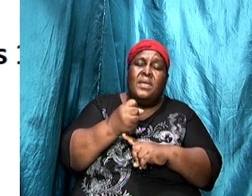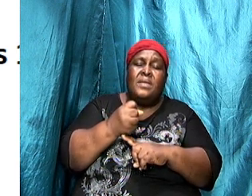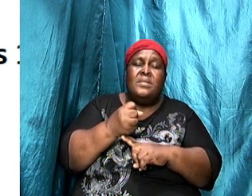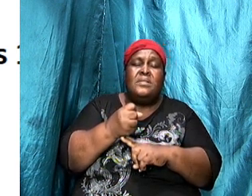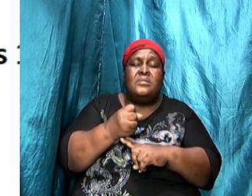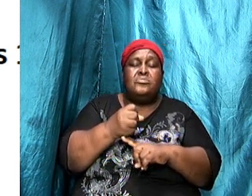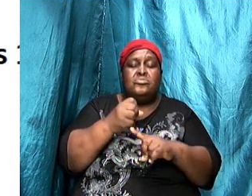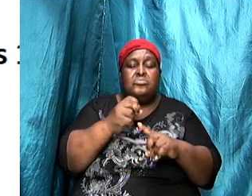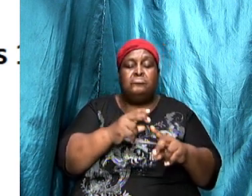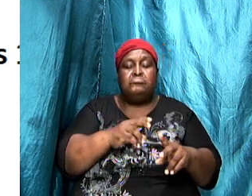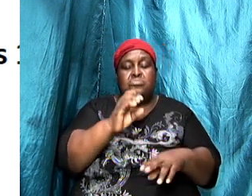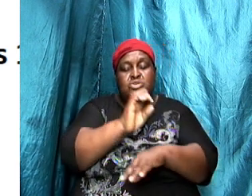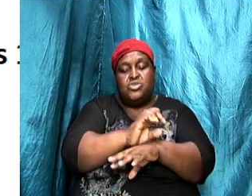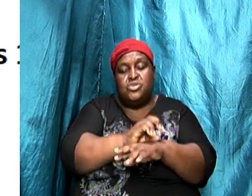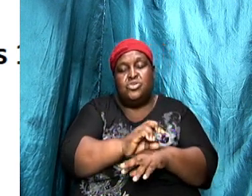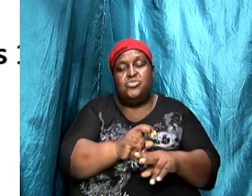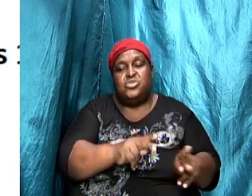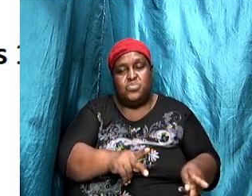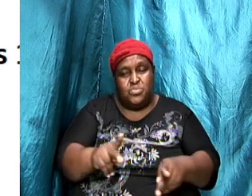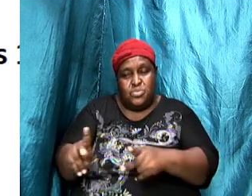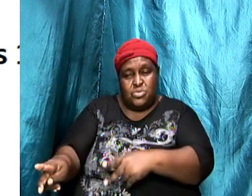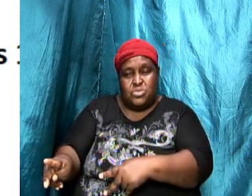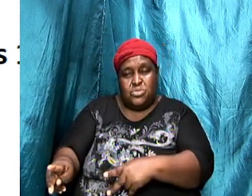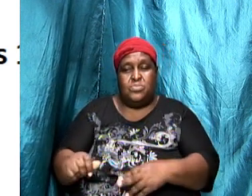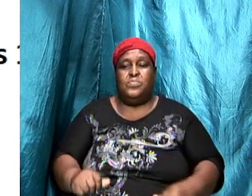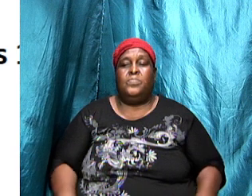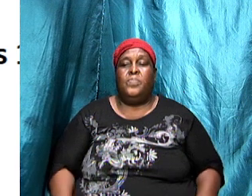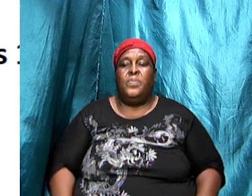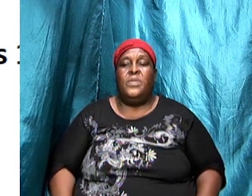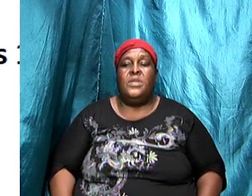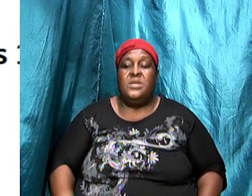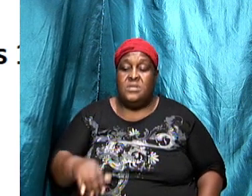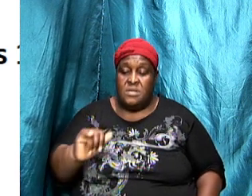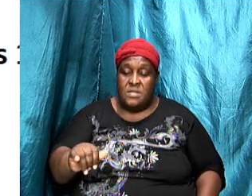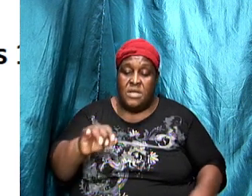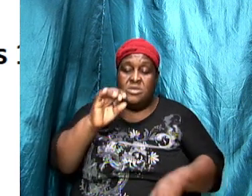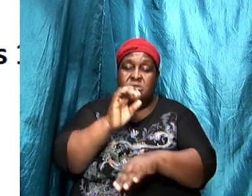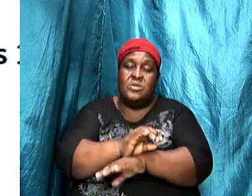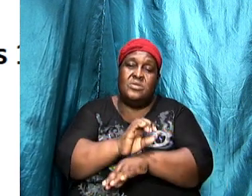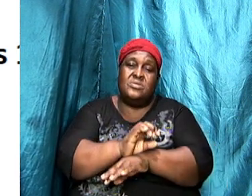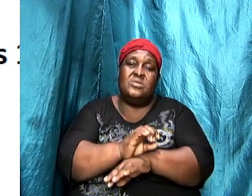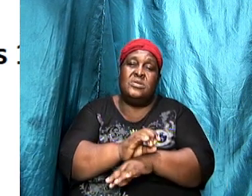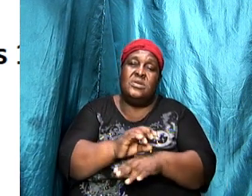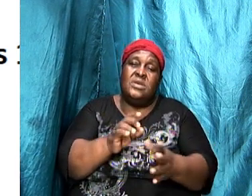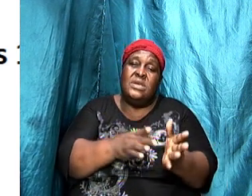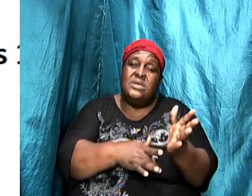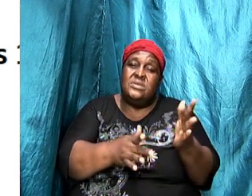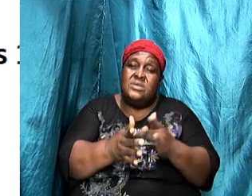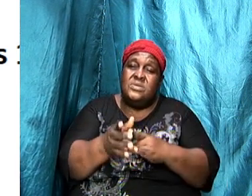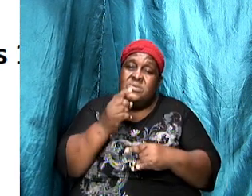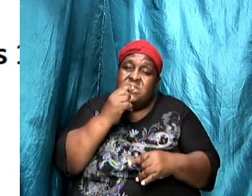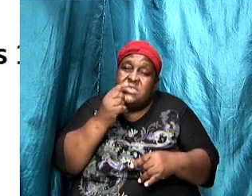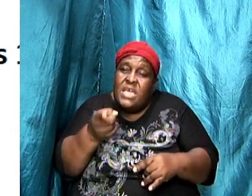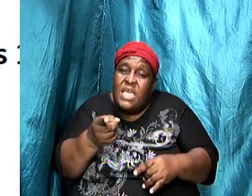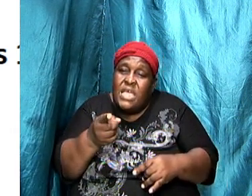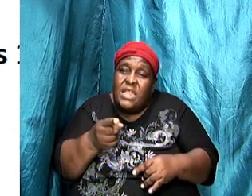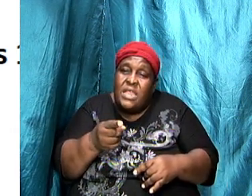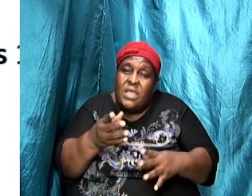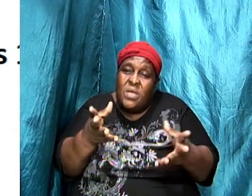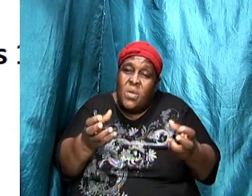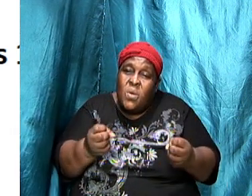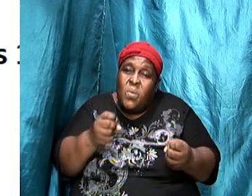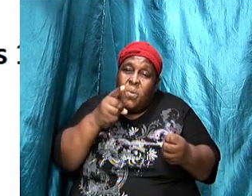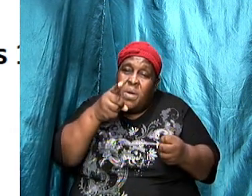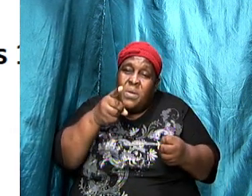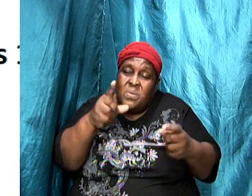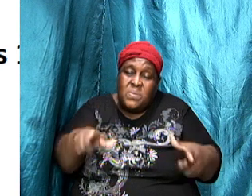was planted and did you know that there to that church Jesus was saying I want you to live a certain